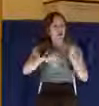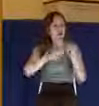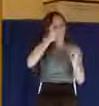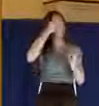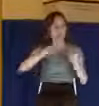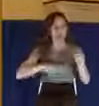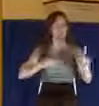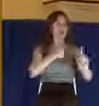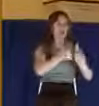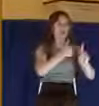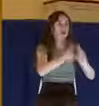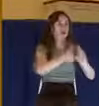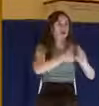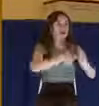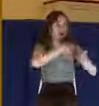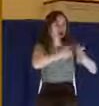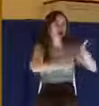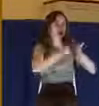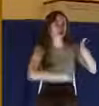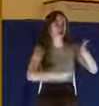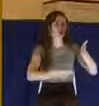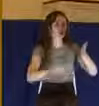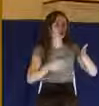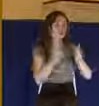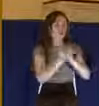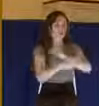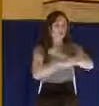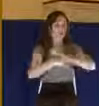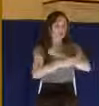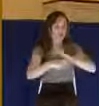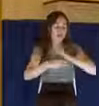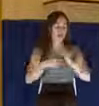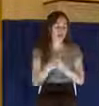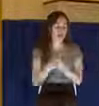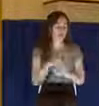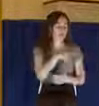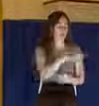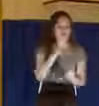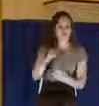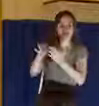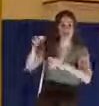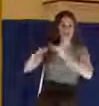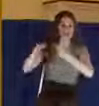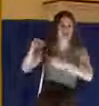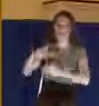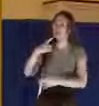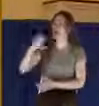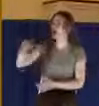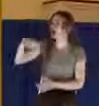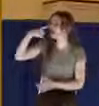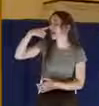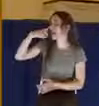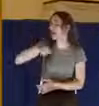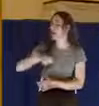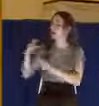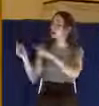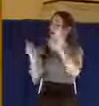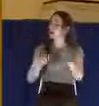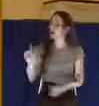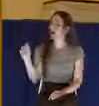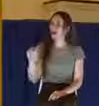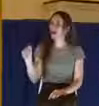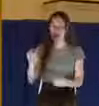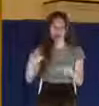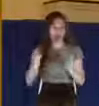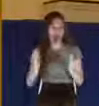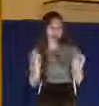While standing in the California courtroom before the judge, Tindall asked permission to go to the bathroom. They let him